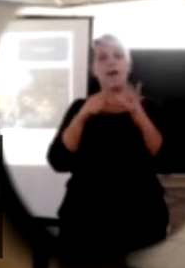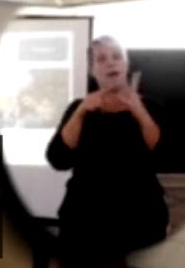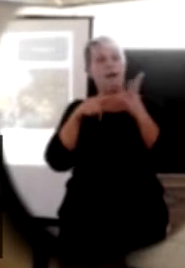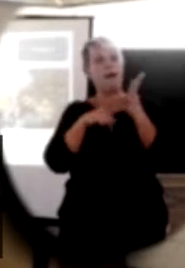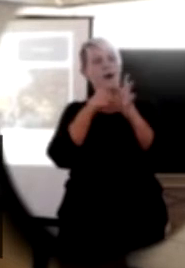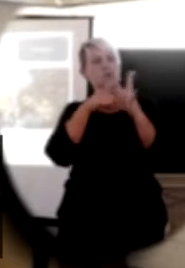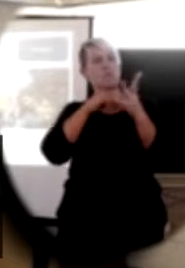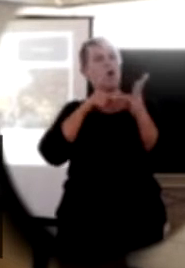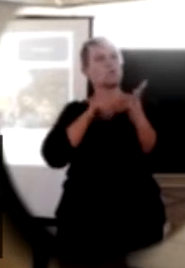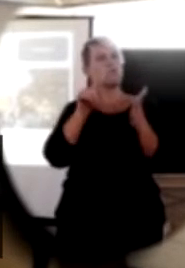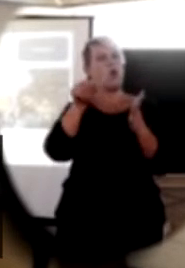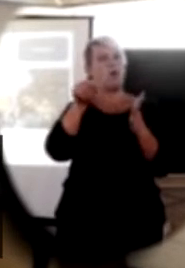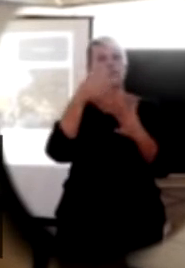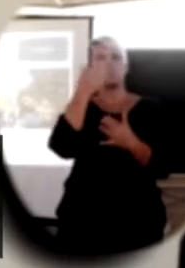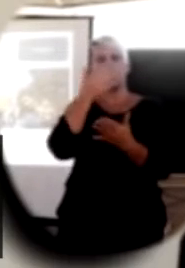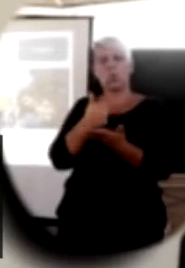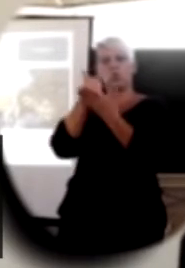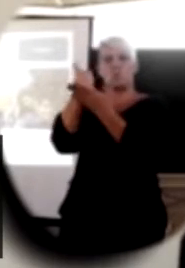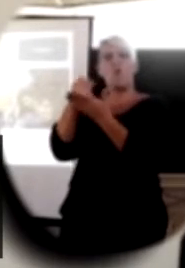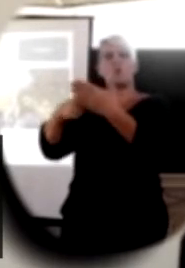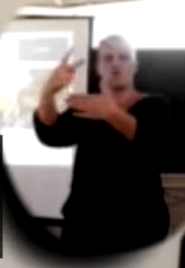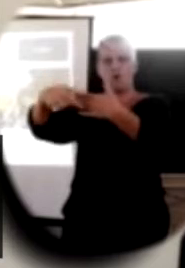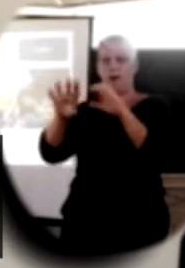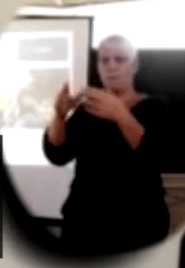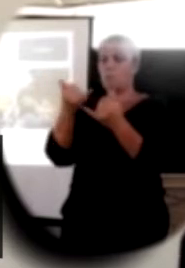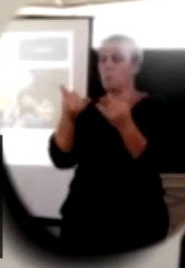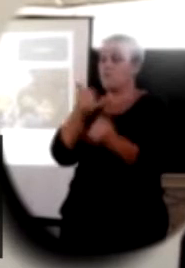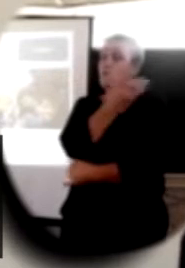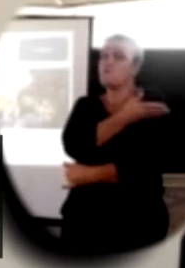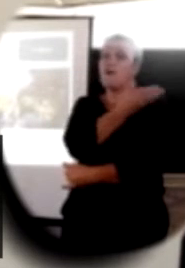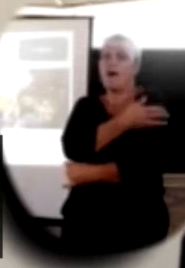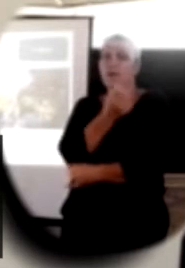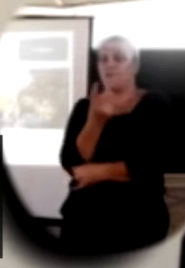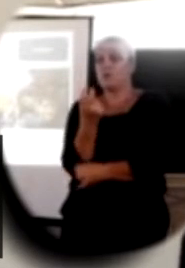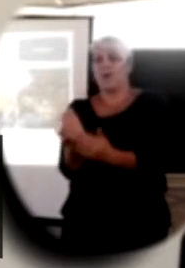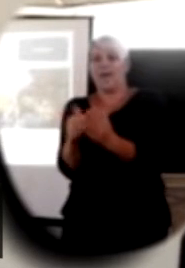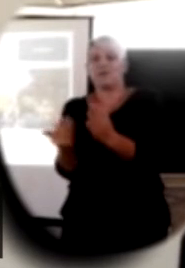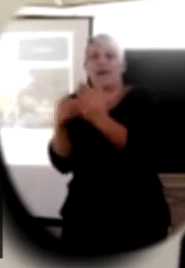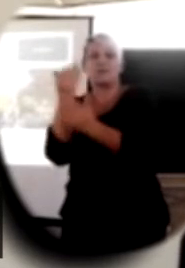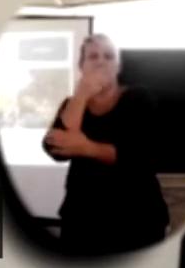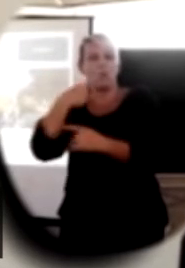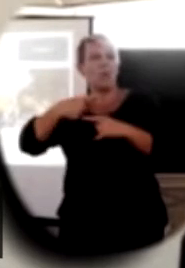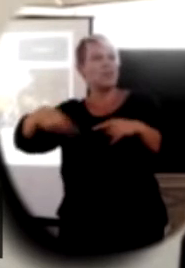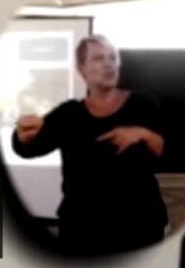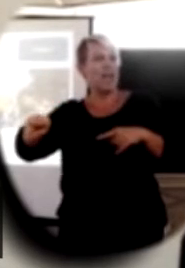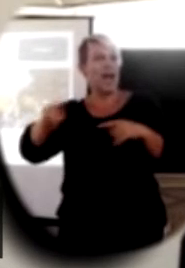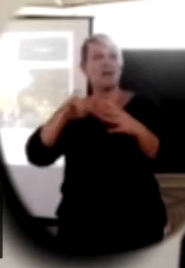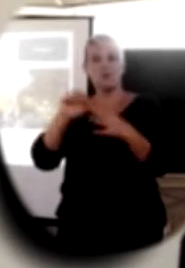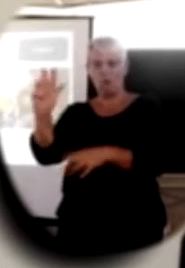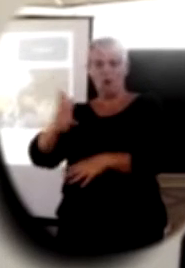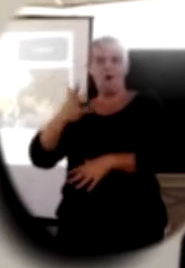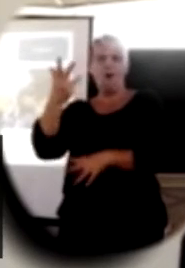is our school support program and we're very proud that we've got these two extra schools this year. So that's where the schools are.